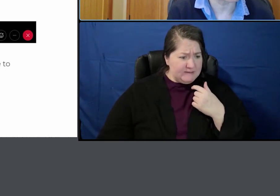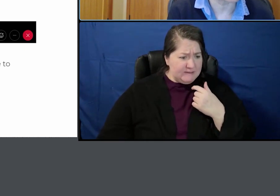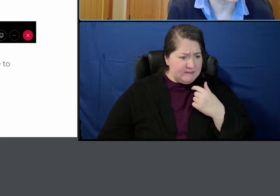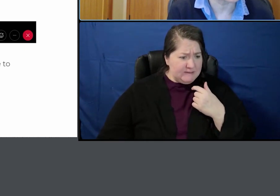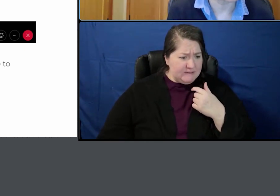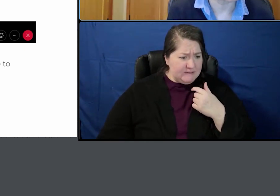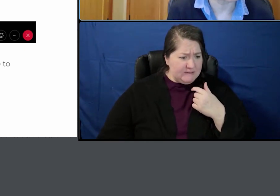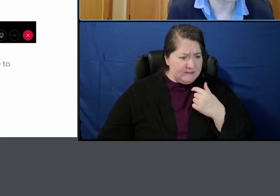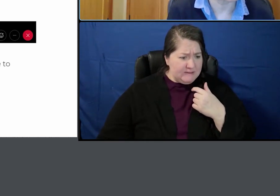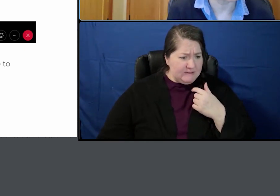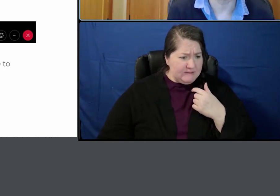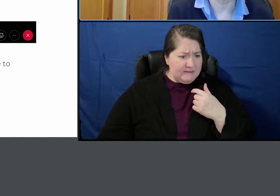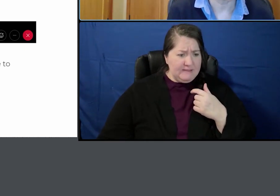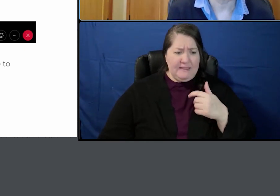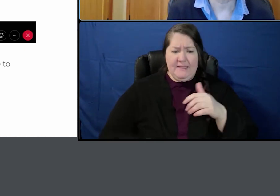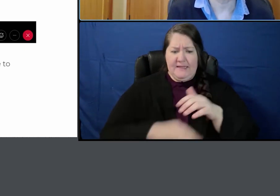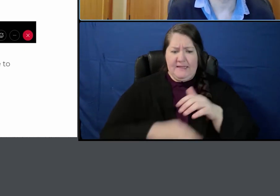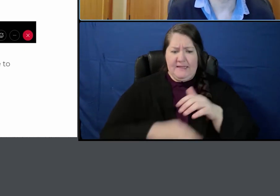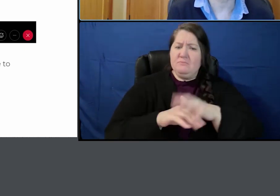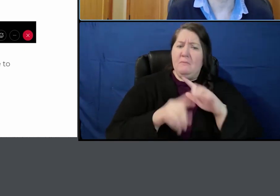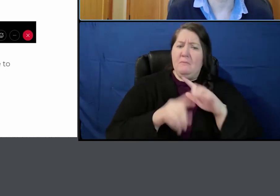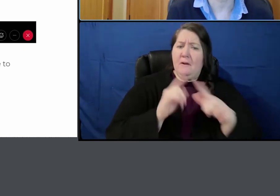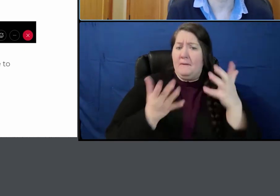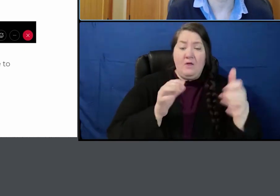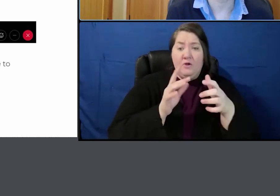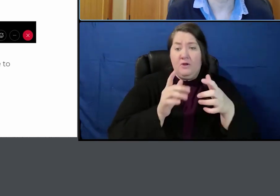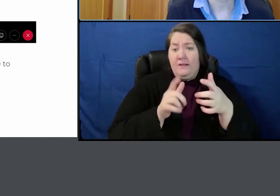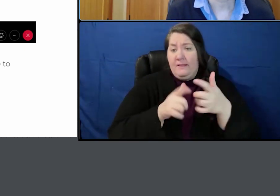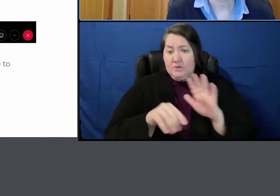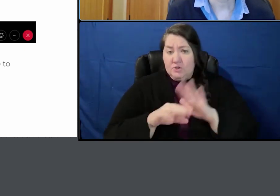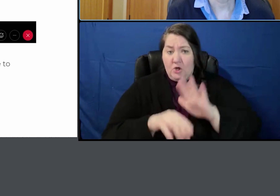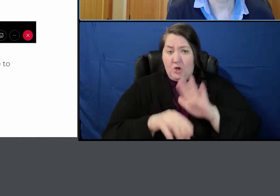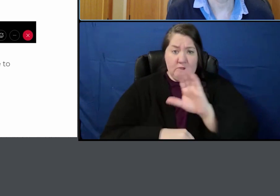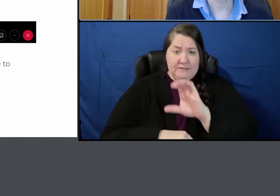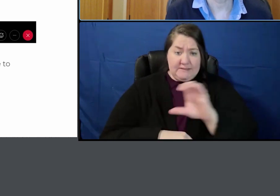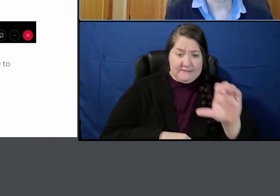other languages on your closed captioning.